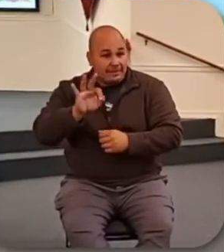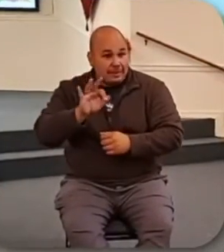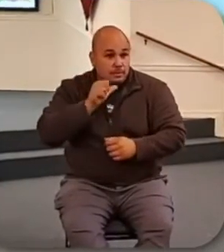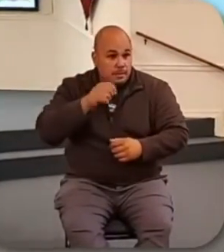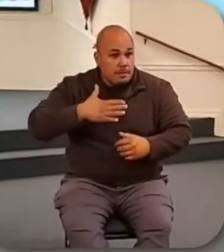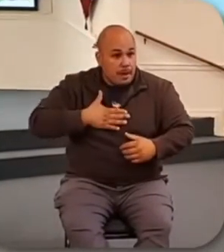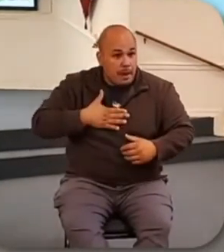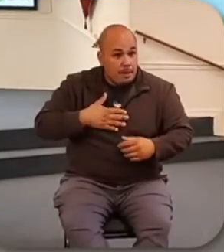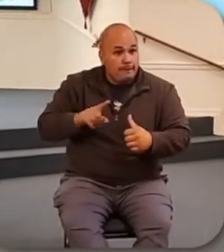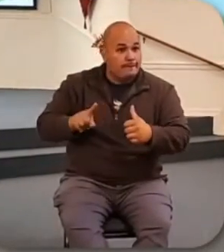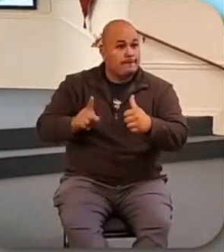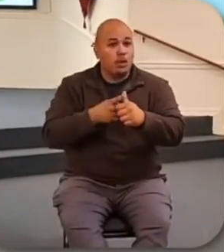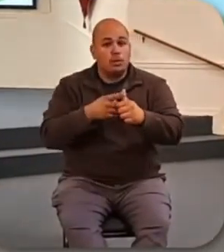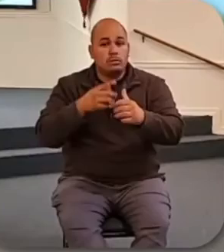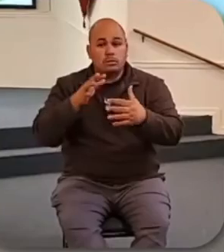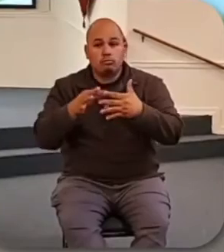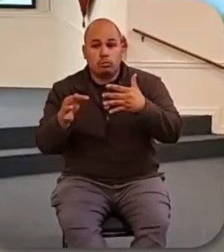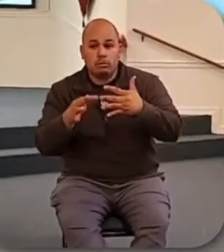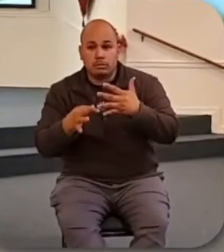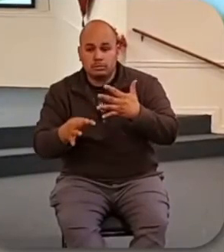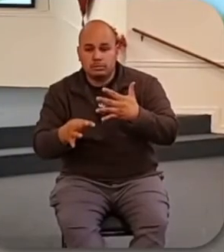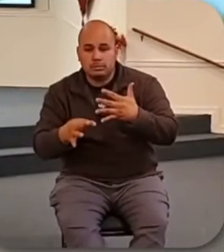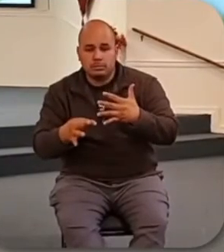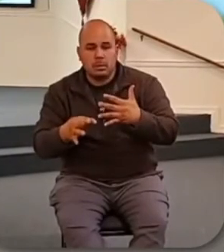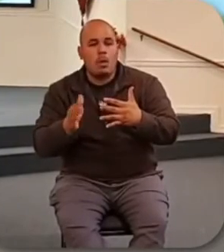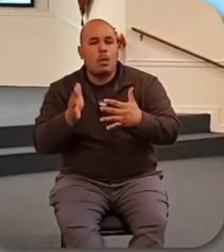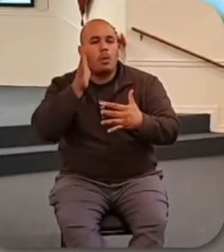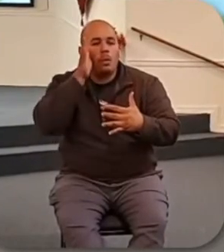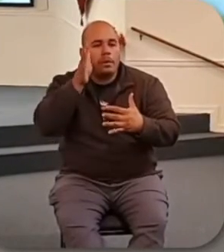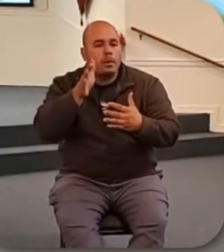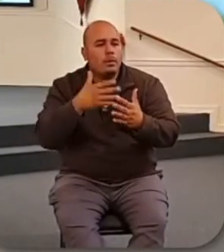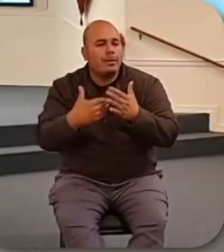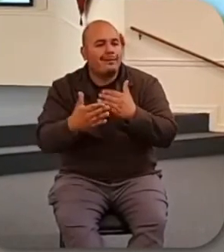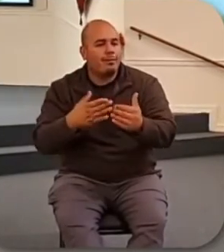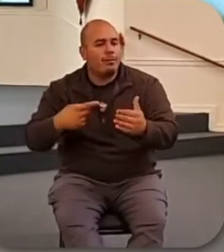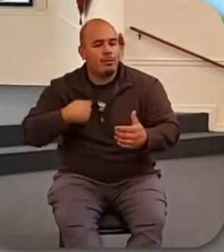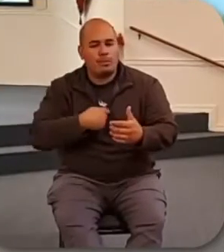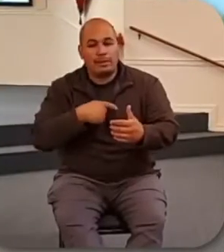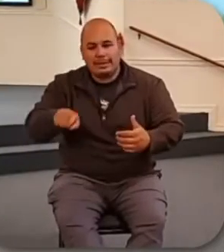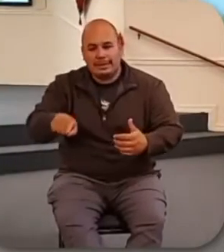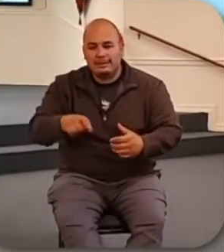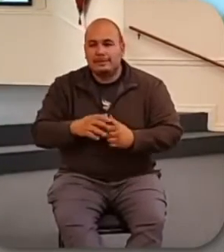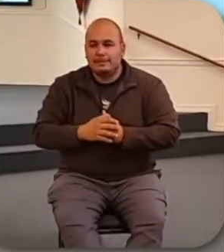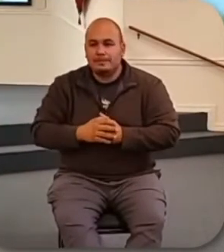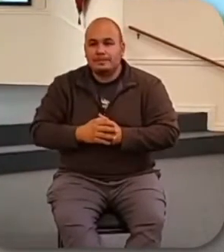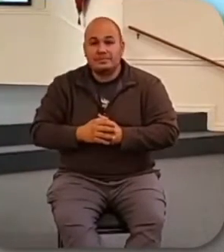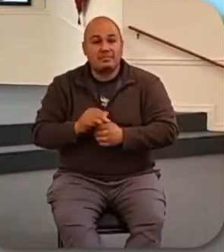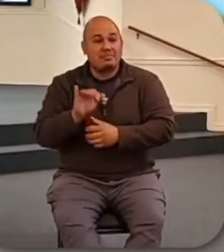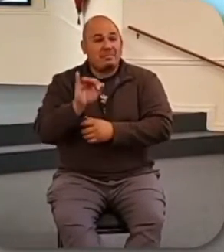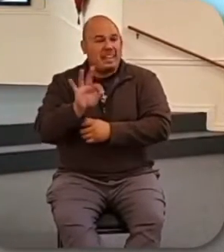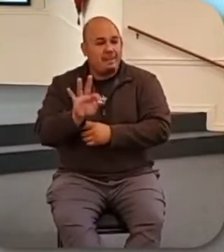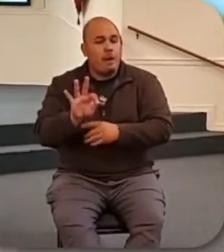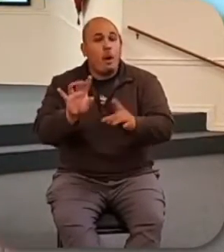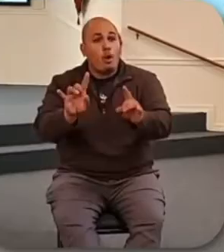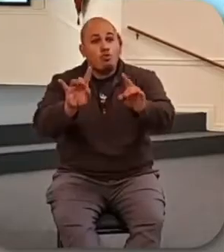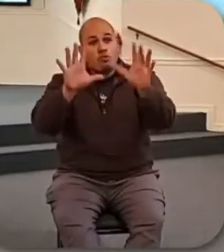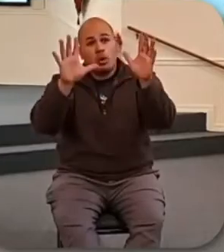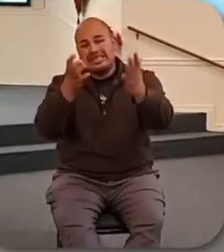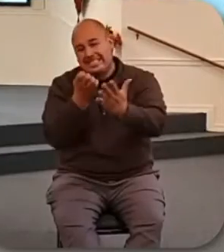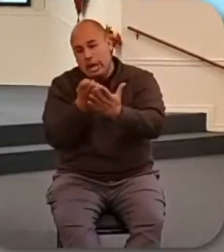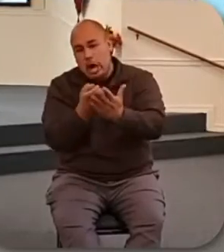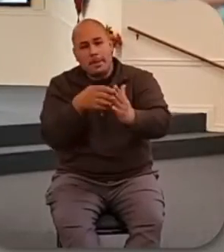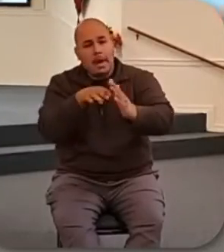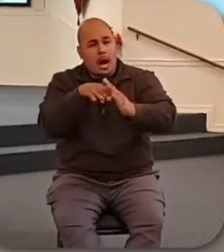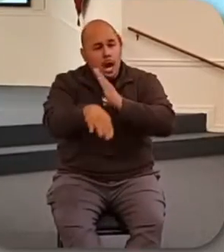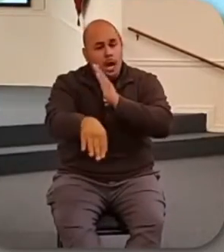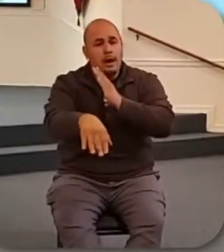it'll be sufficient. It'll be what we need. And if the worst happens, and the economy collapses, and